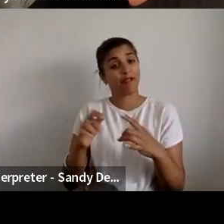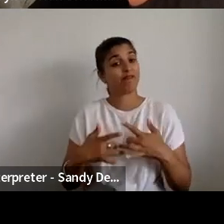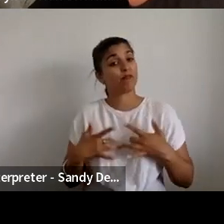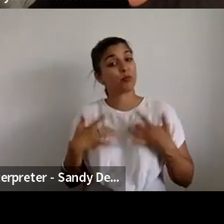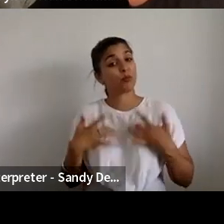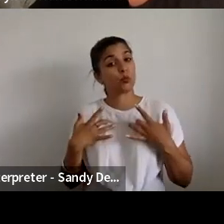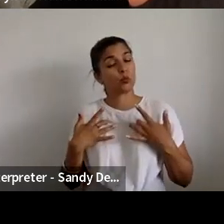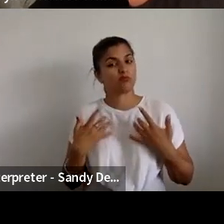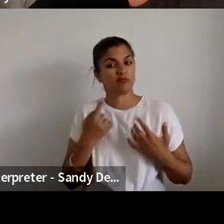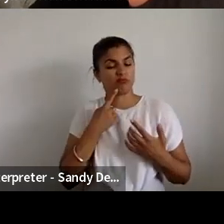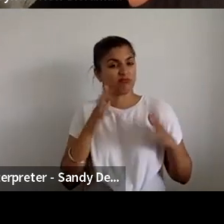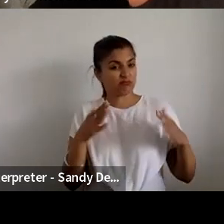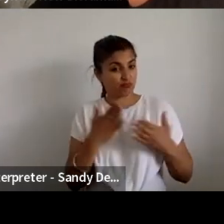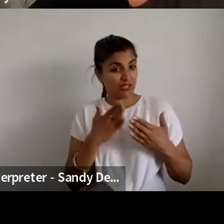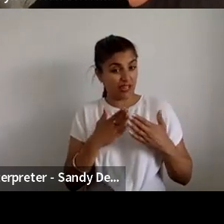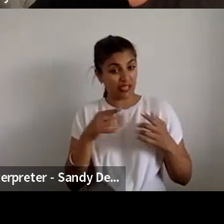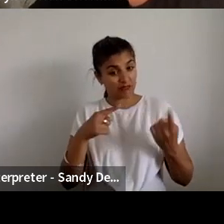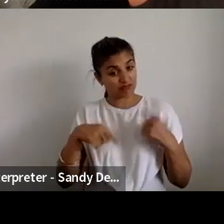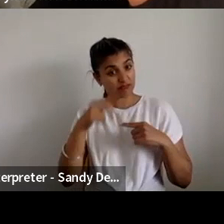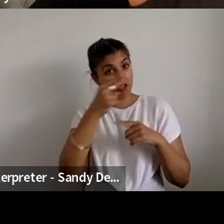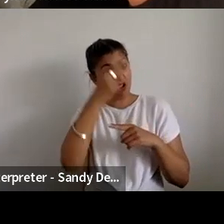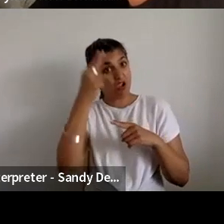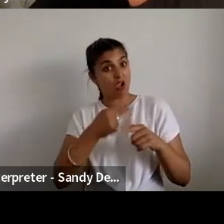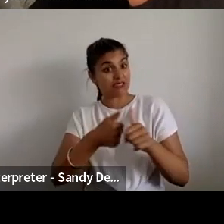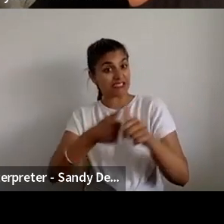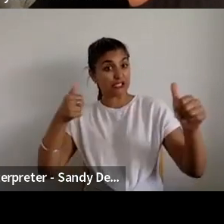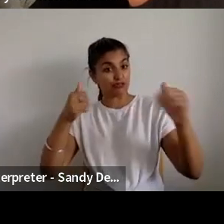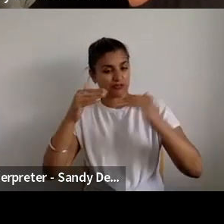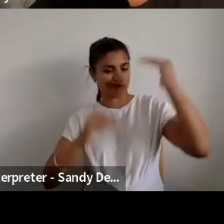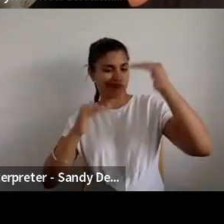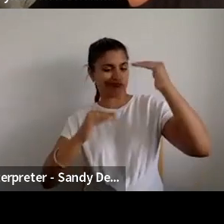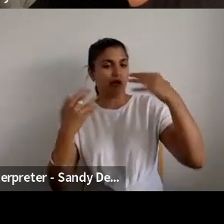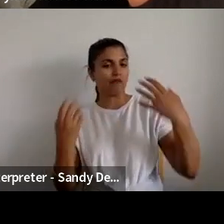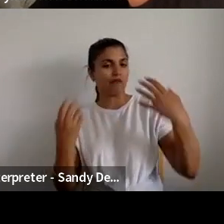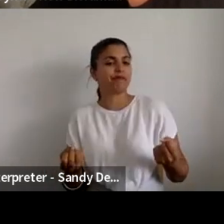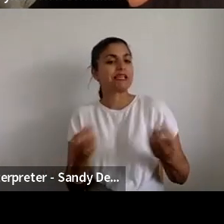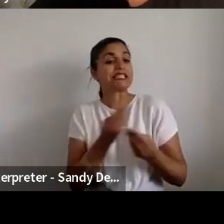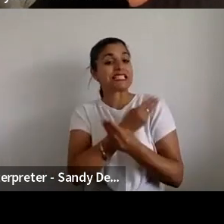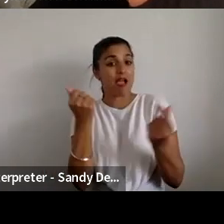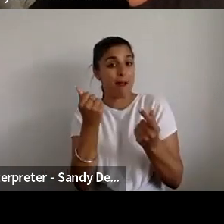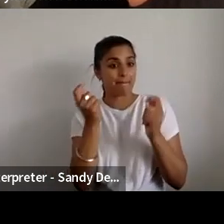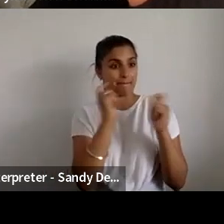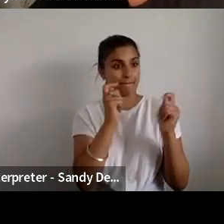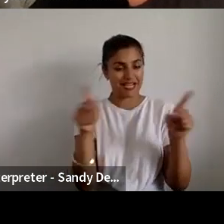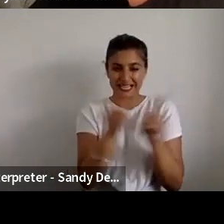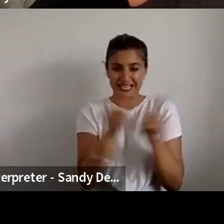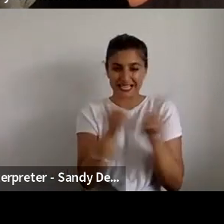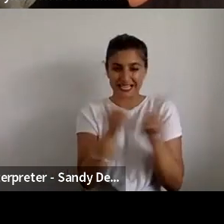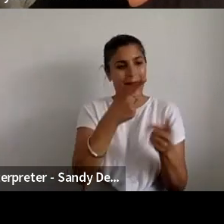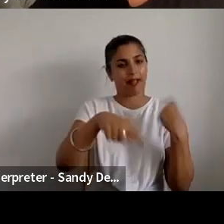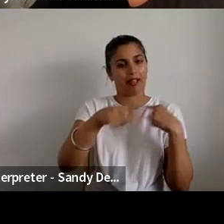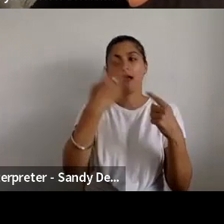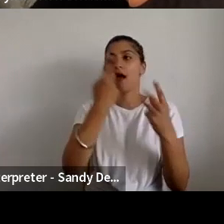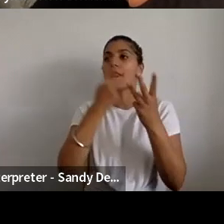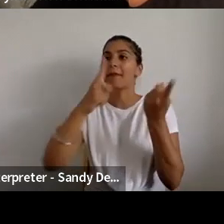who gets opportunities or not. And it's the, are the arts really ready for a purely equal